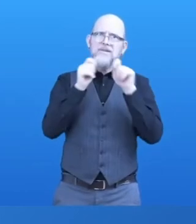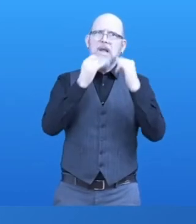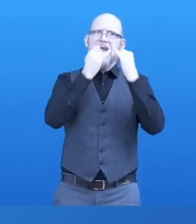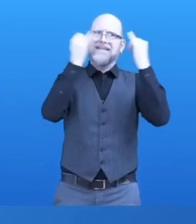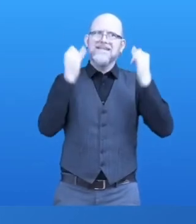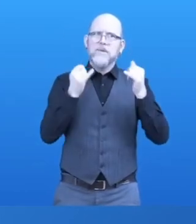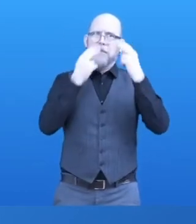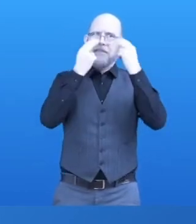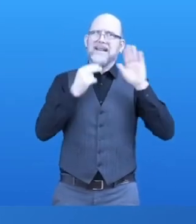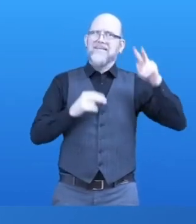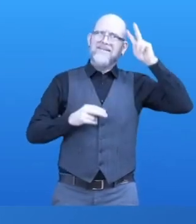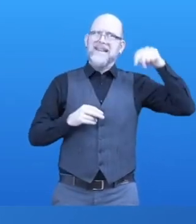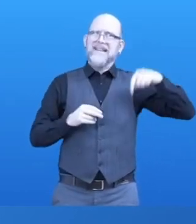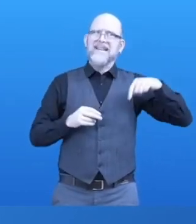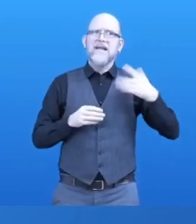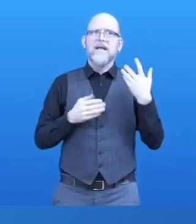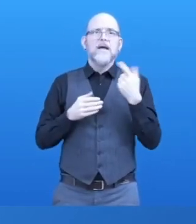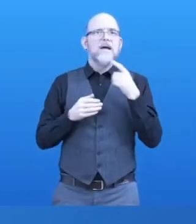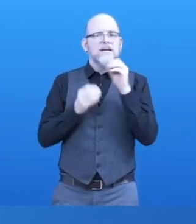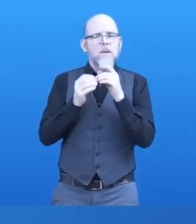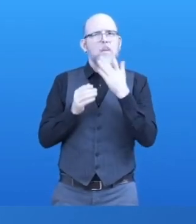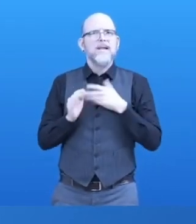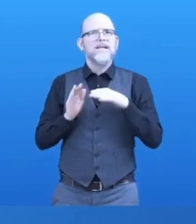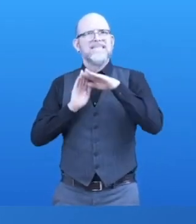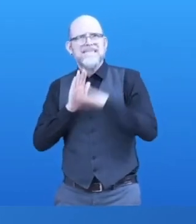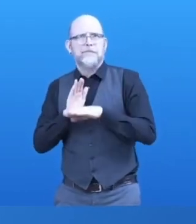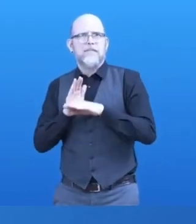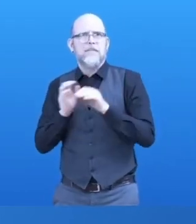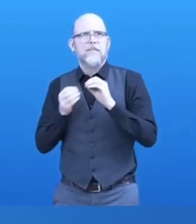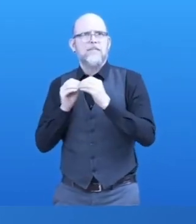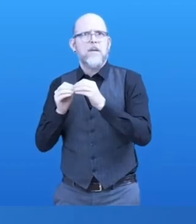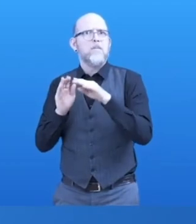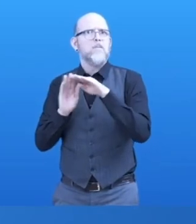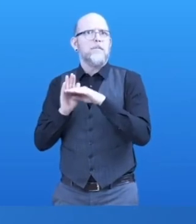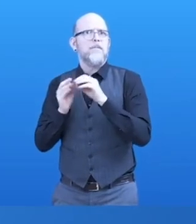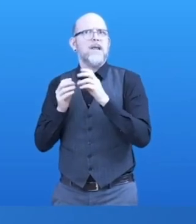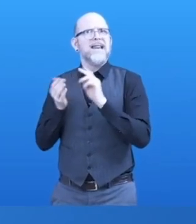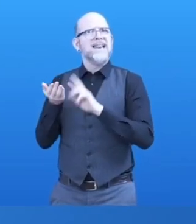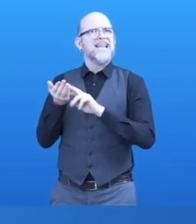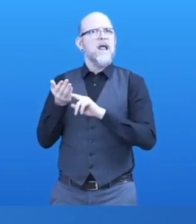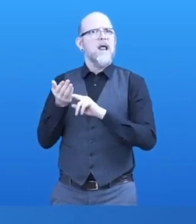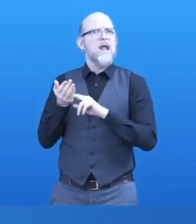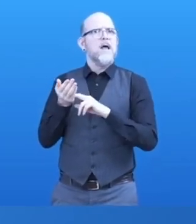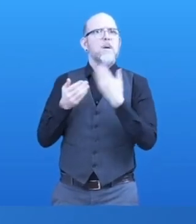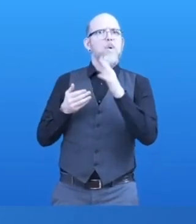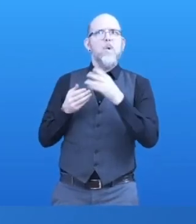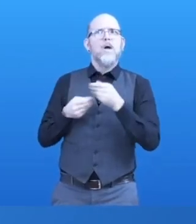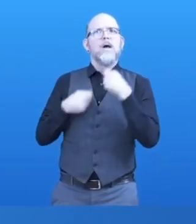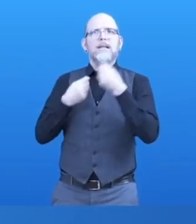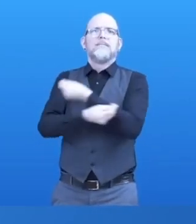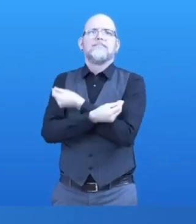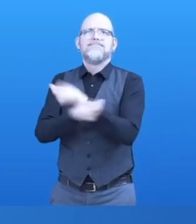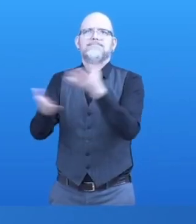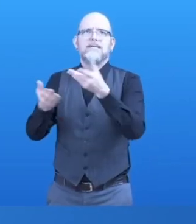work accessible to more people. We are looking for partnerships for the development of inclusive